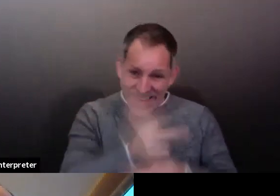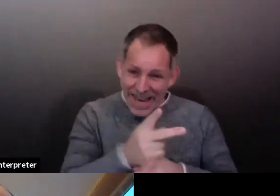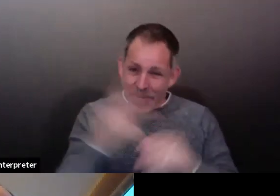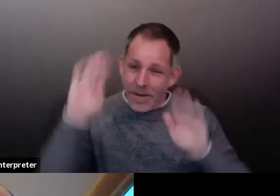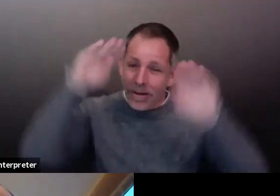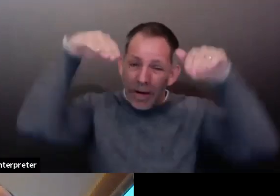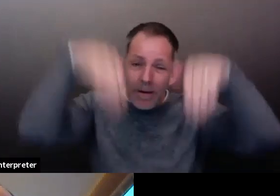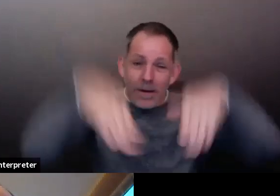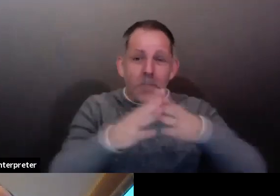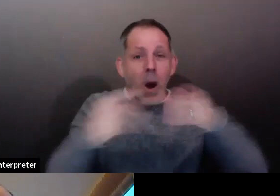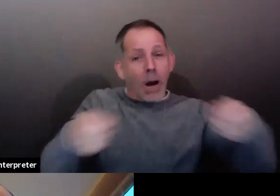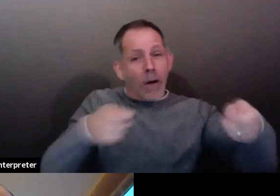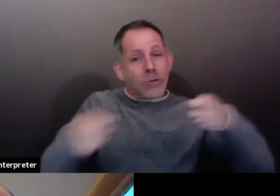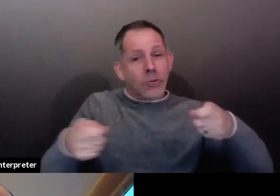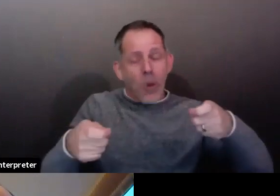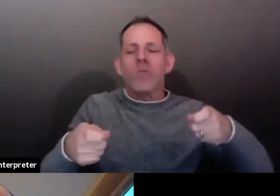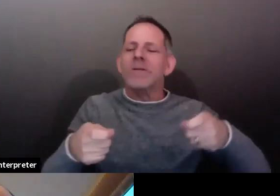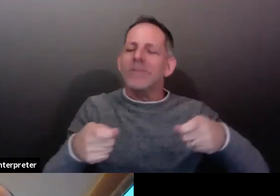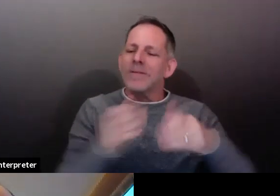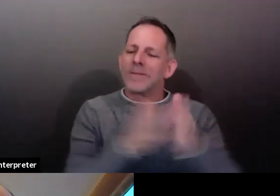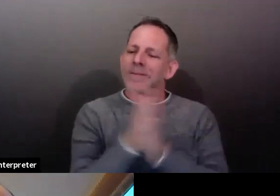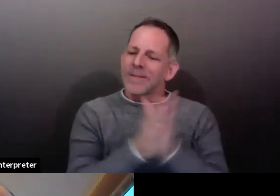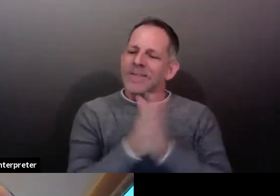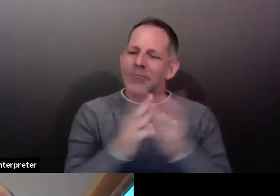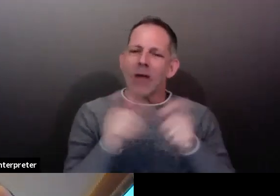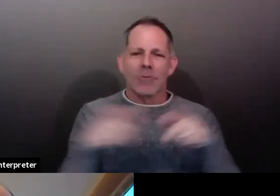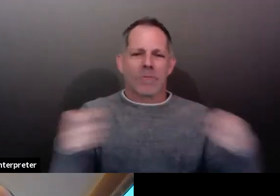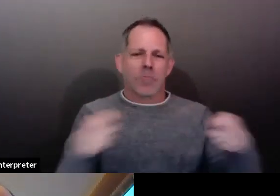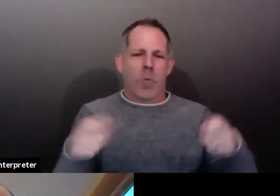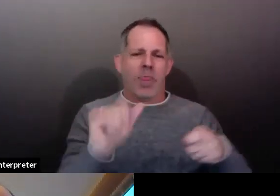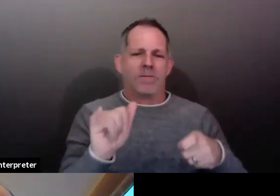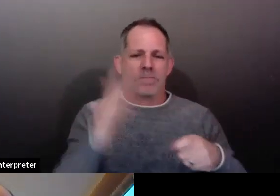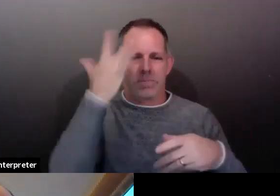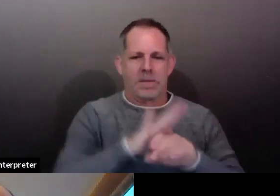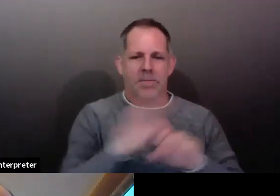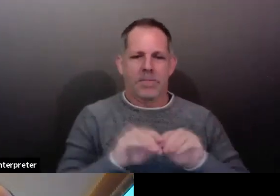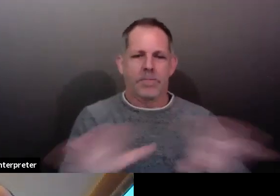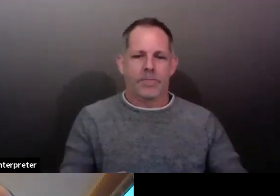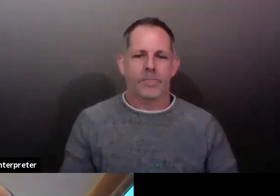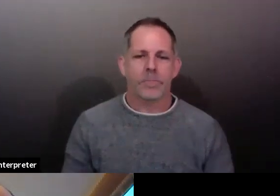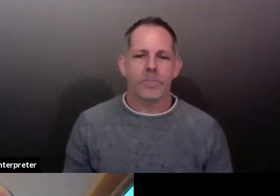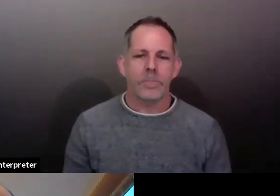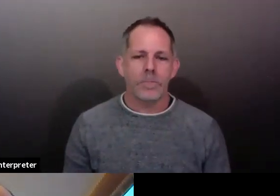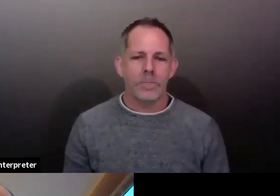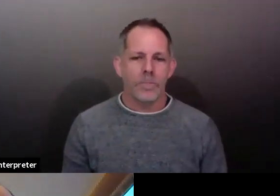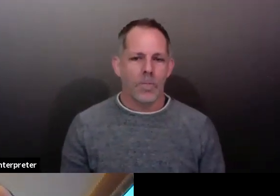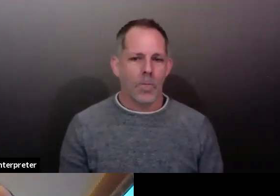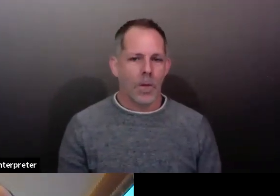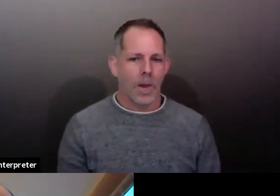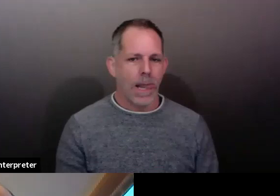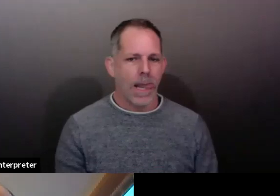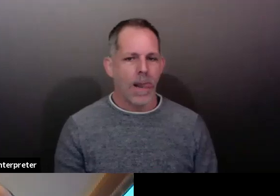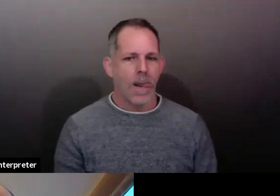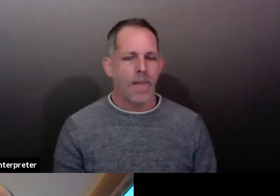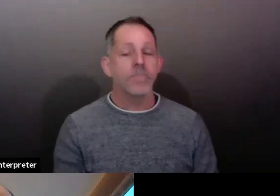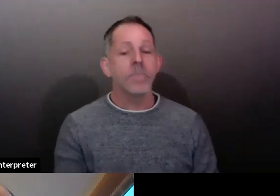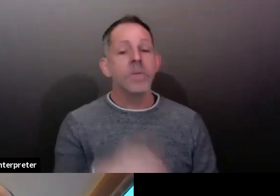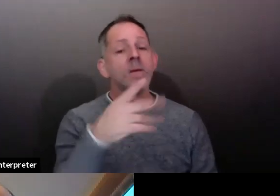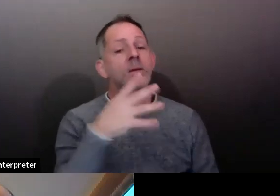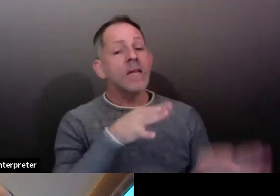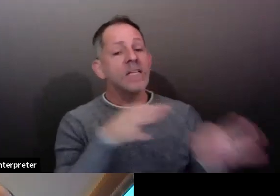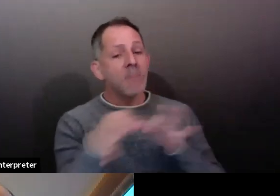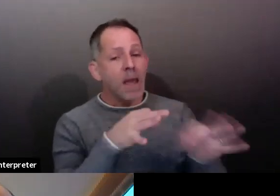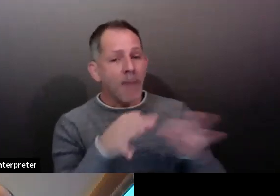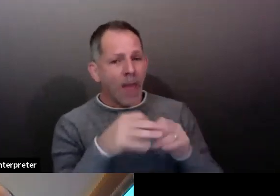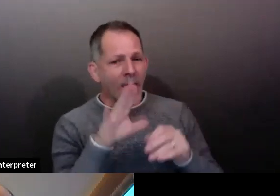Question, what is driving the cases in long-term care facilities, and what was the location of transmission among close